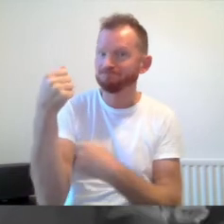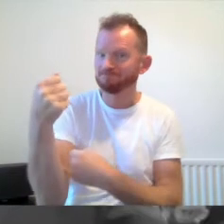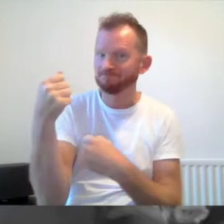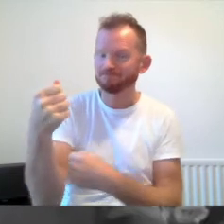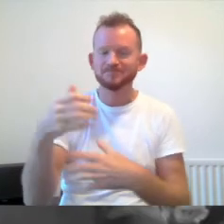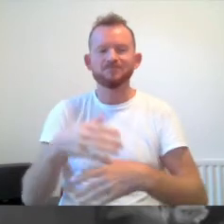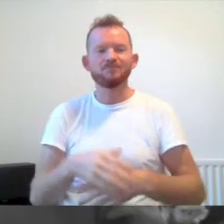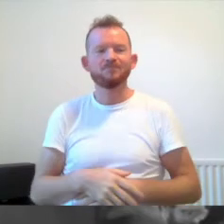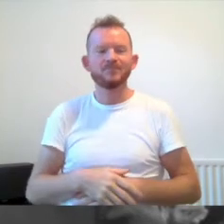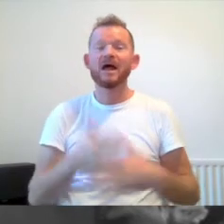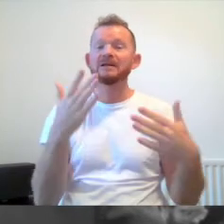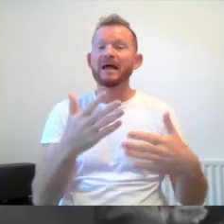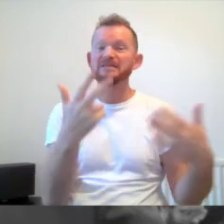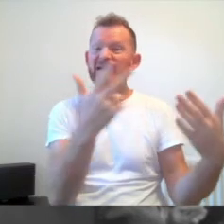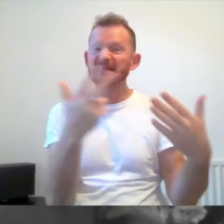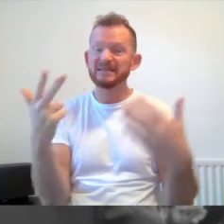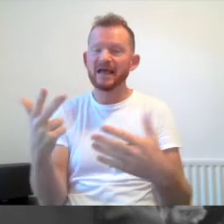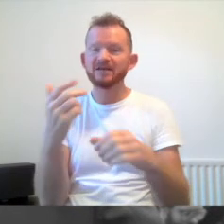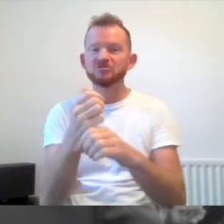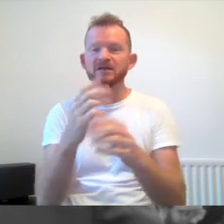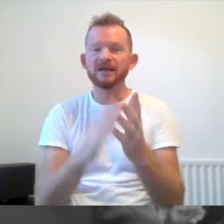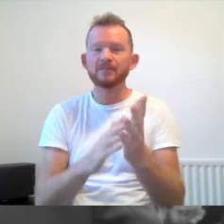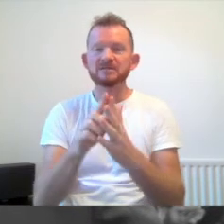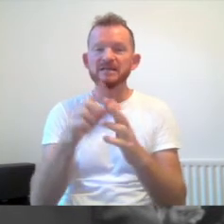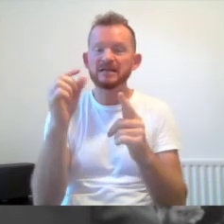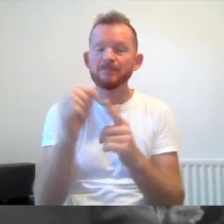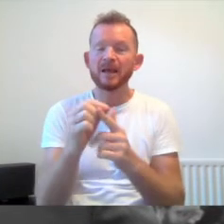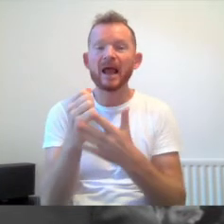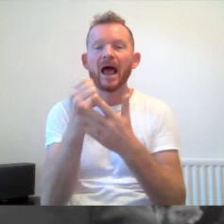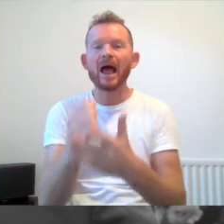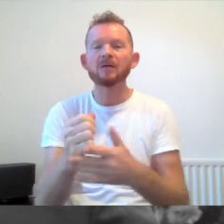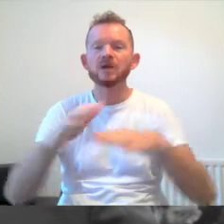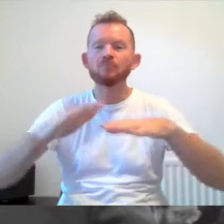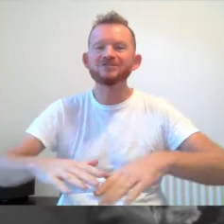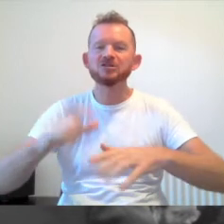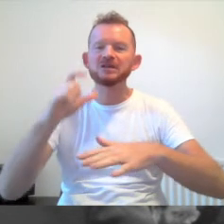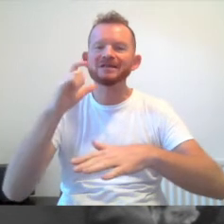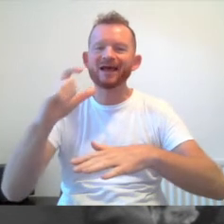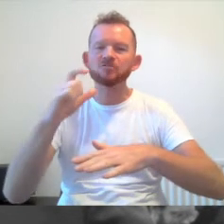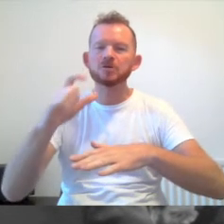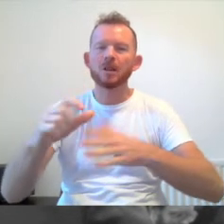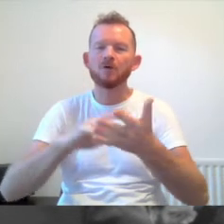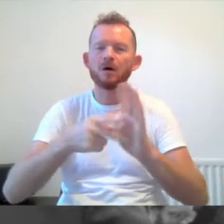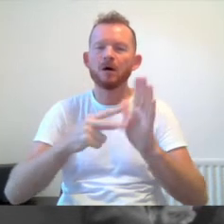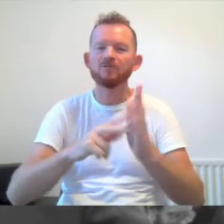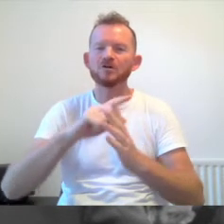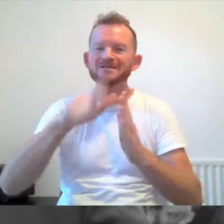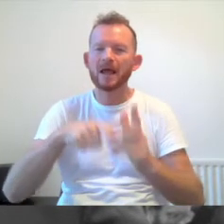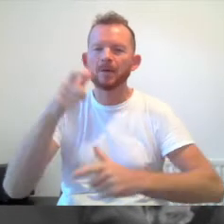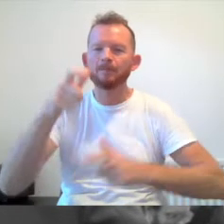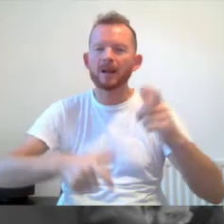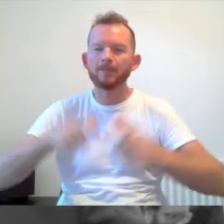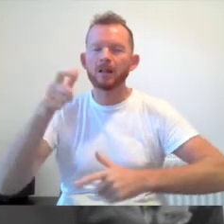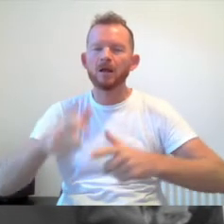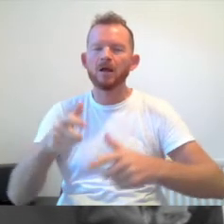In 1988, GMCDP also helped the British Council of Organisations of Disabled People to organise a